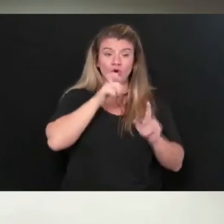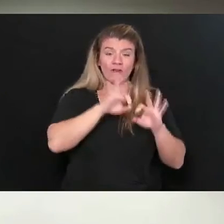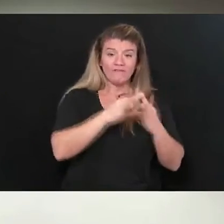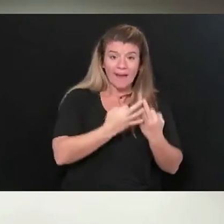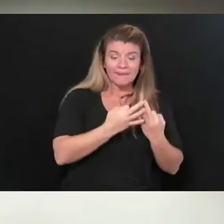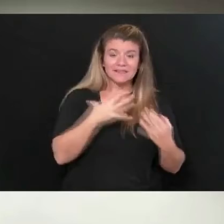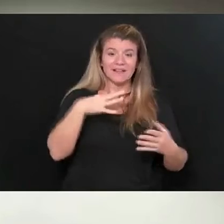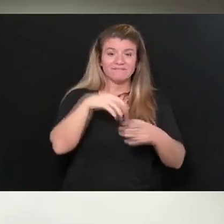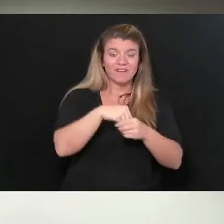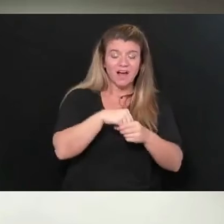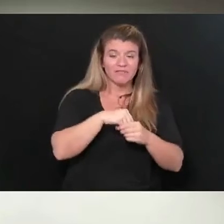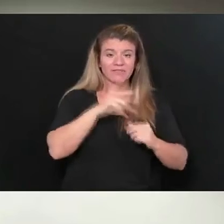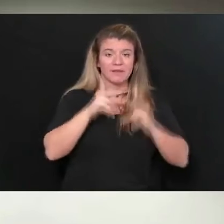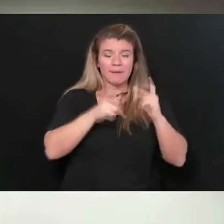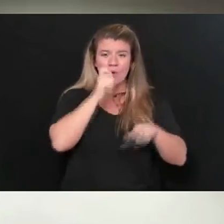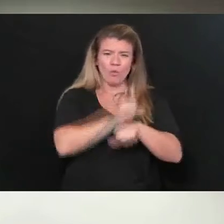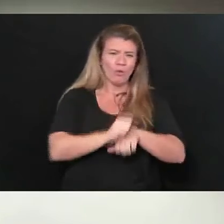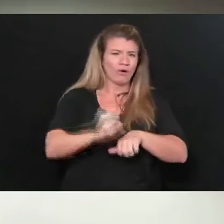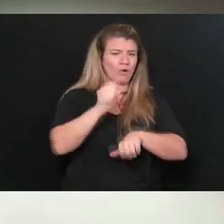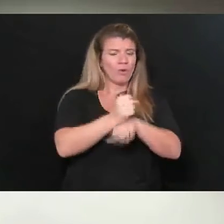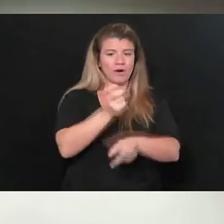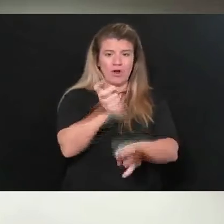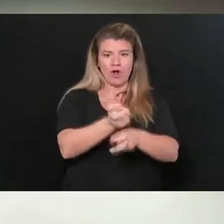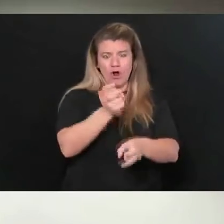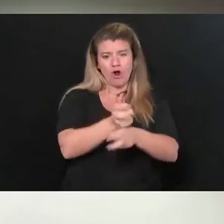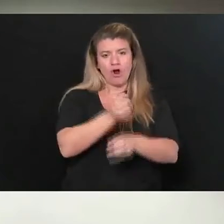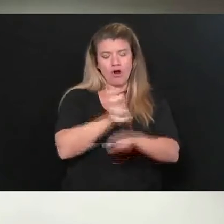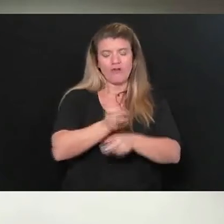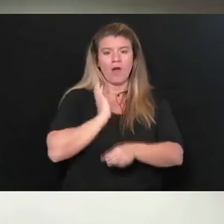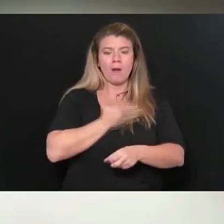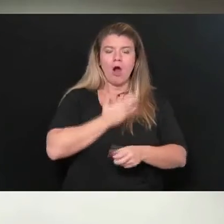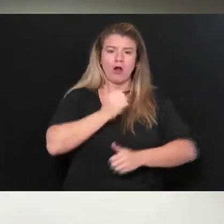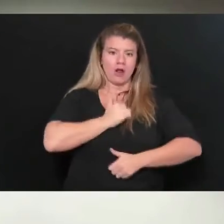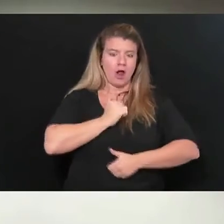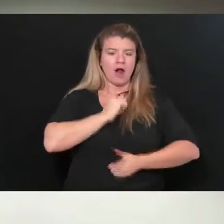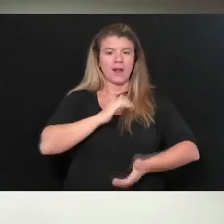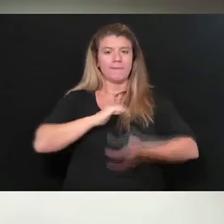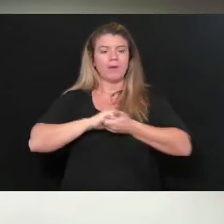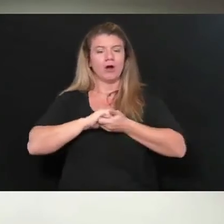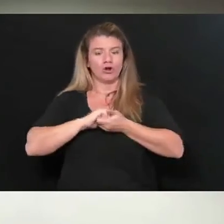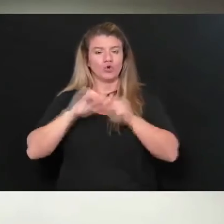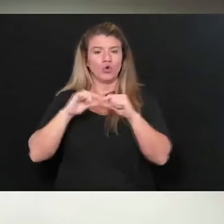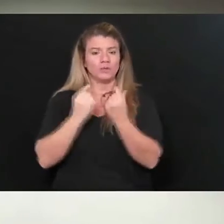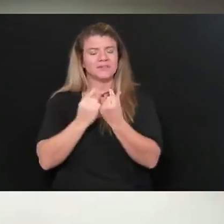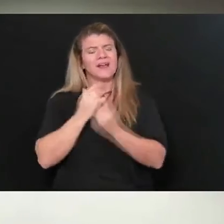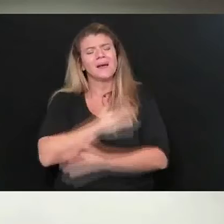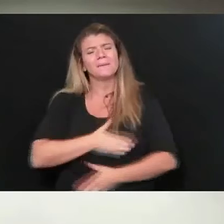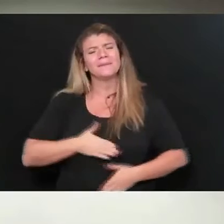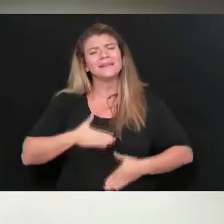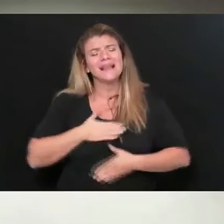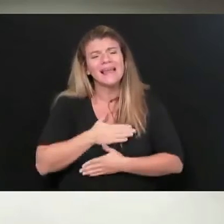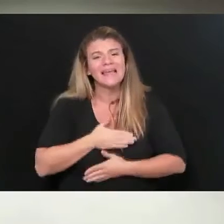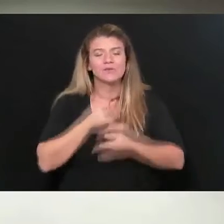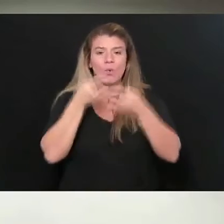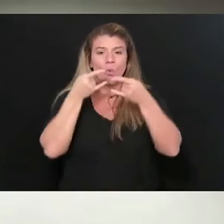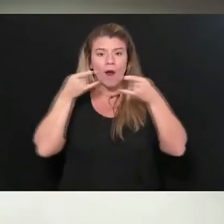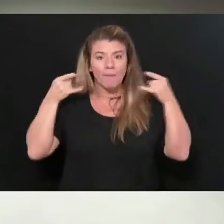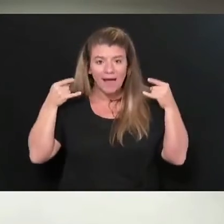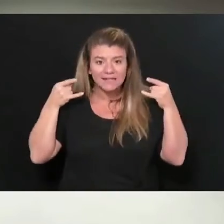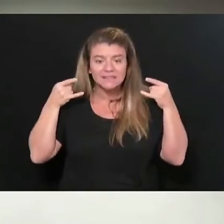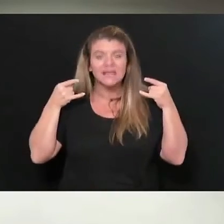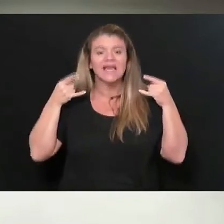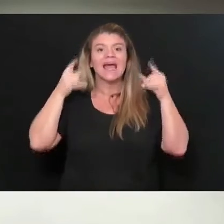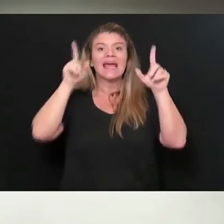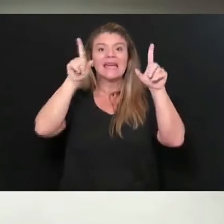folks that are out there busting it hard from the guard and our partner state agencies, please wear a mask, please